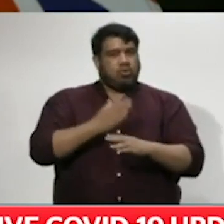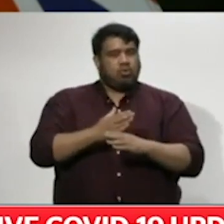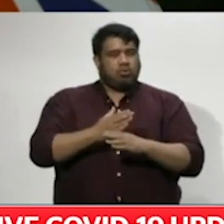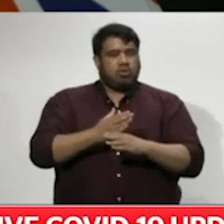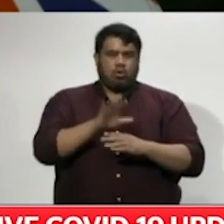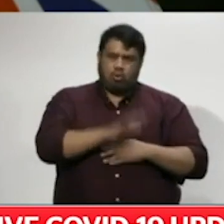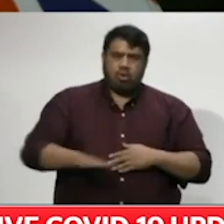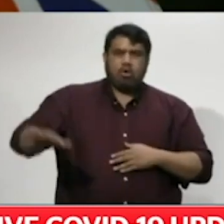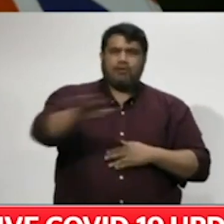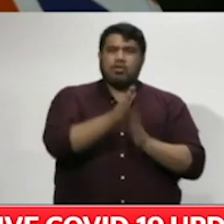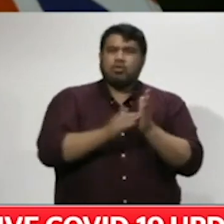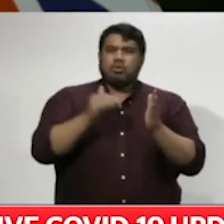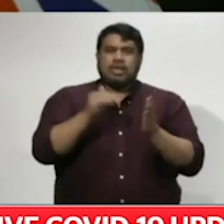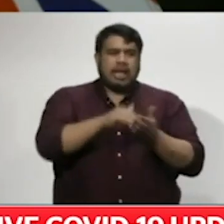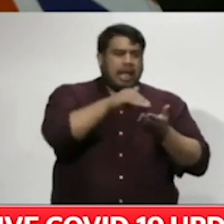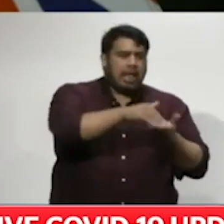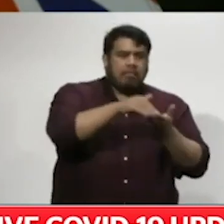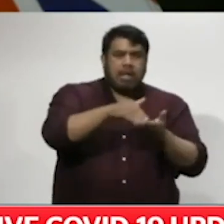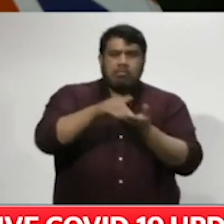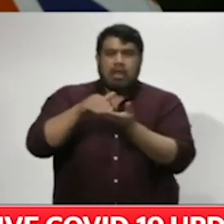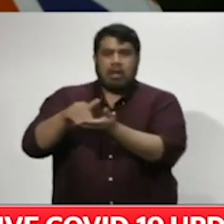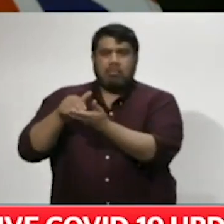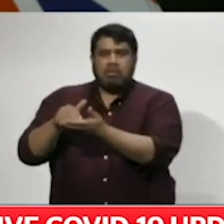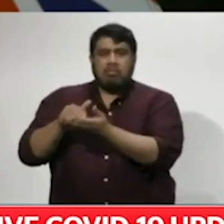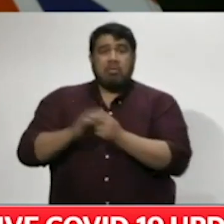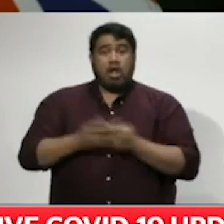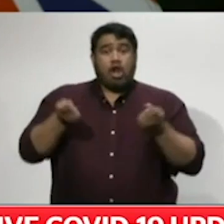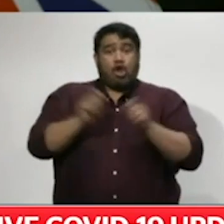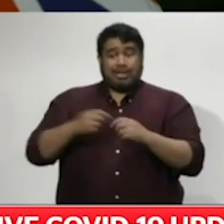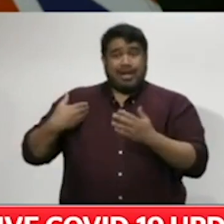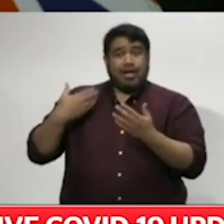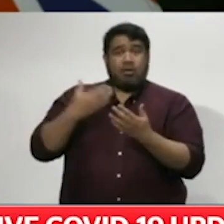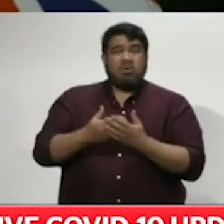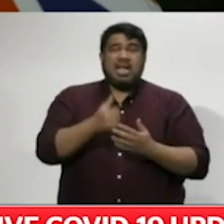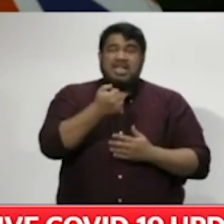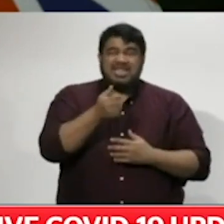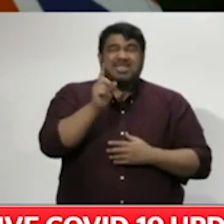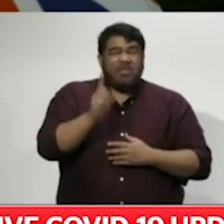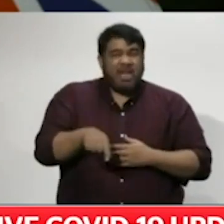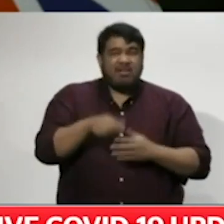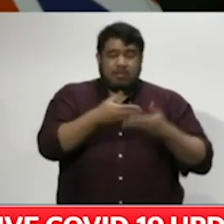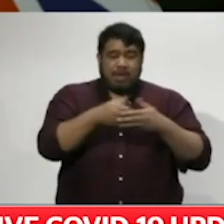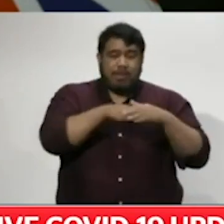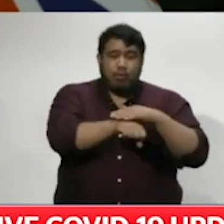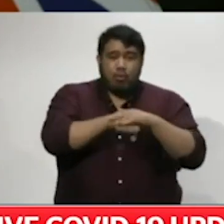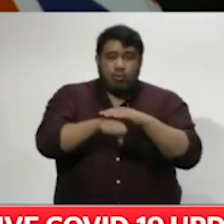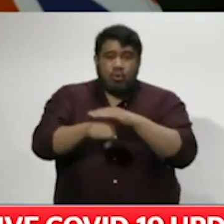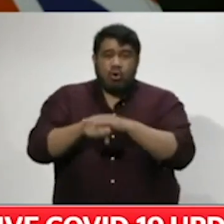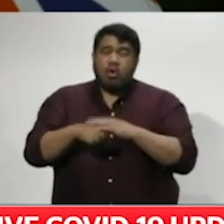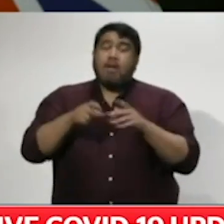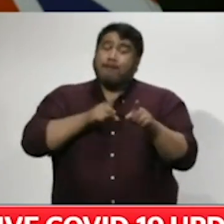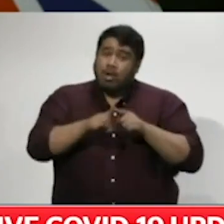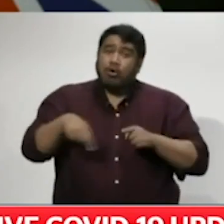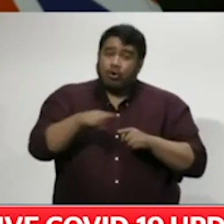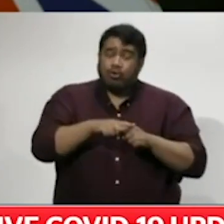work across our communities. And during the period of lockdown, around 6,000 babies were delivered, many if not all with the